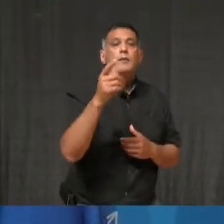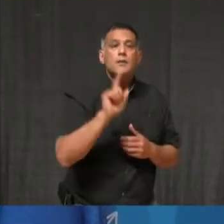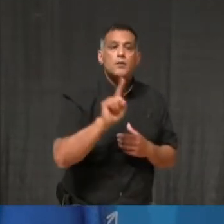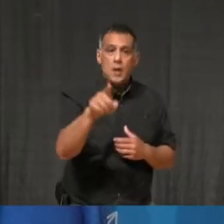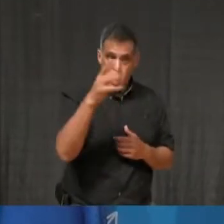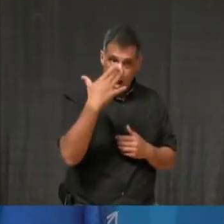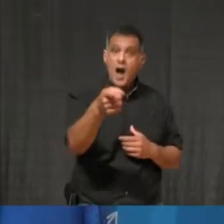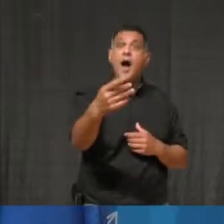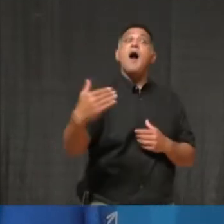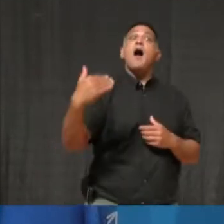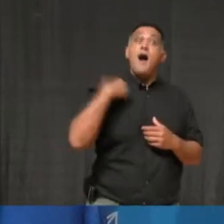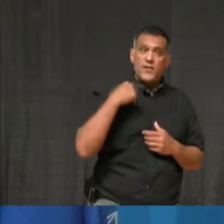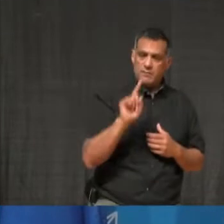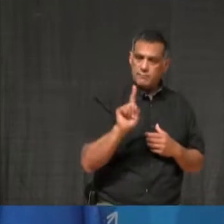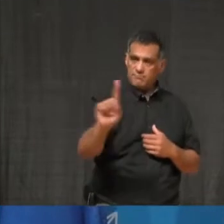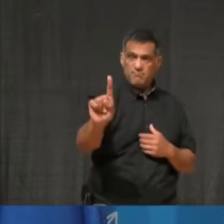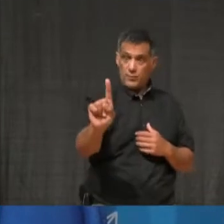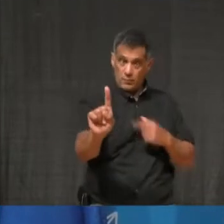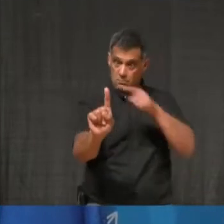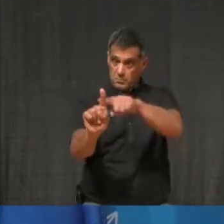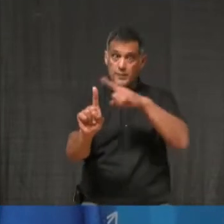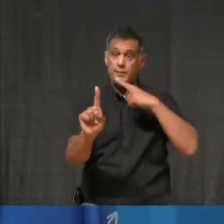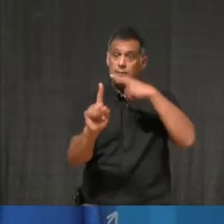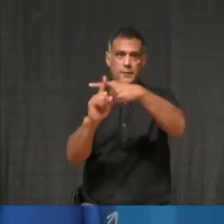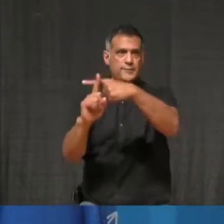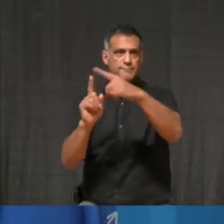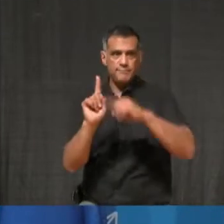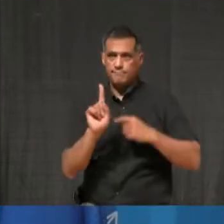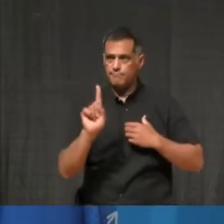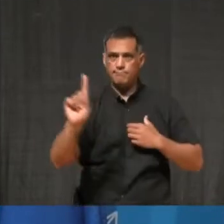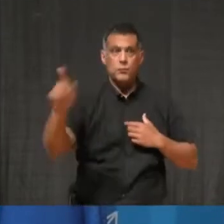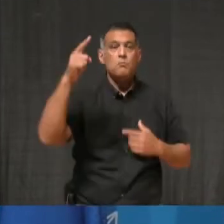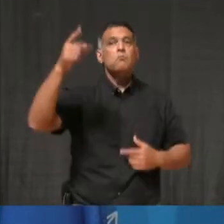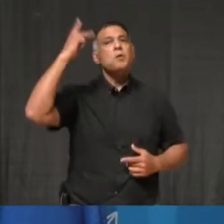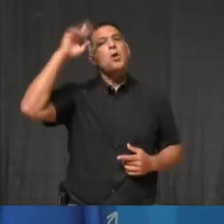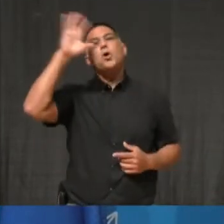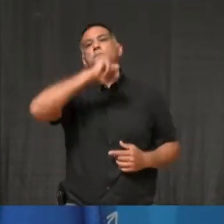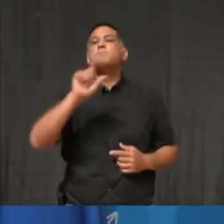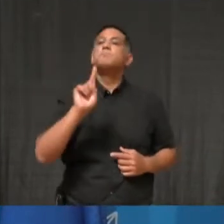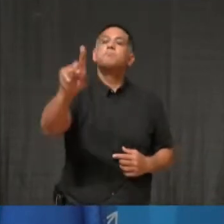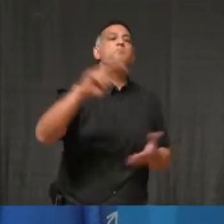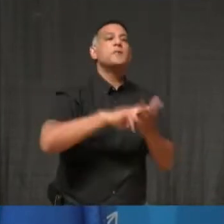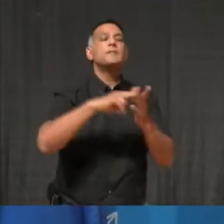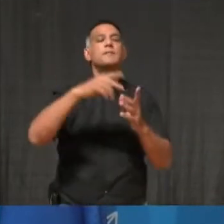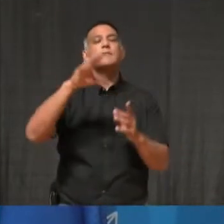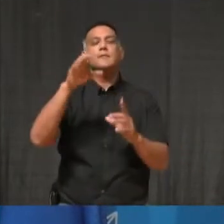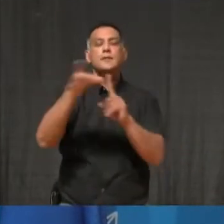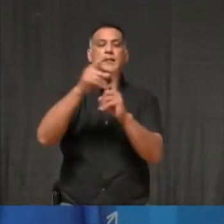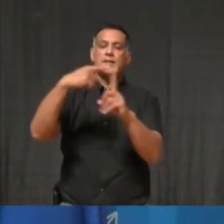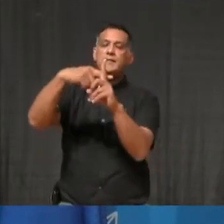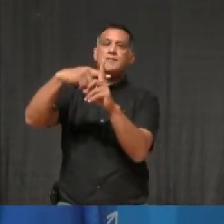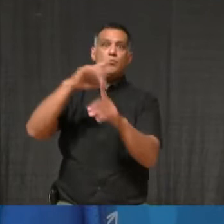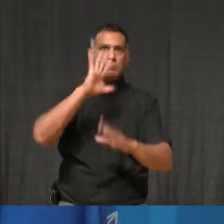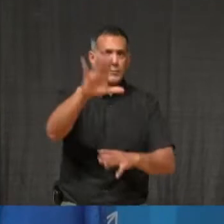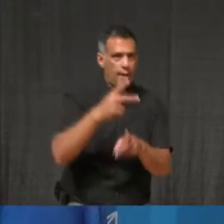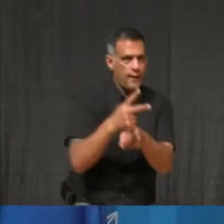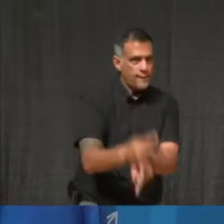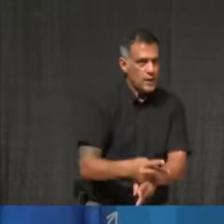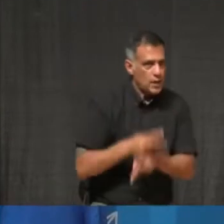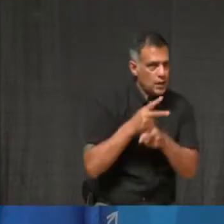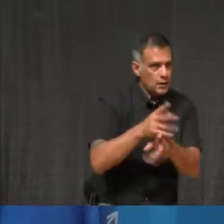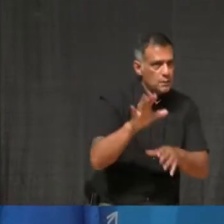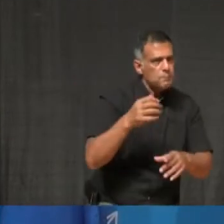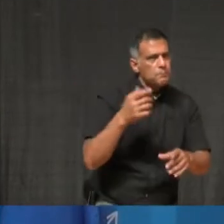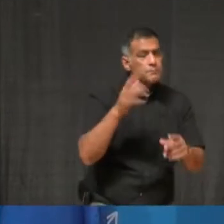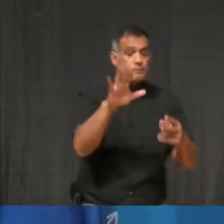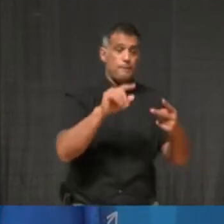and take precautions accordingly. Simply put, we must limit our in-person contact